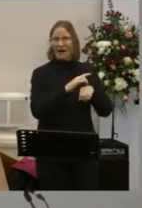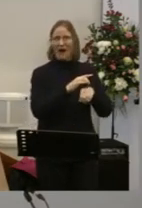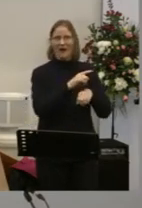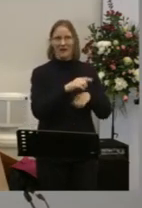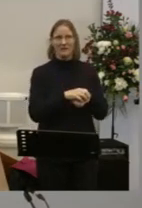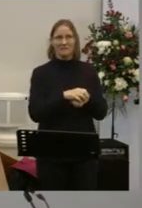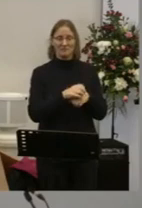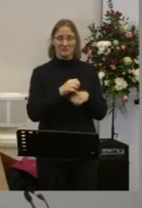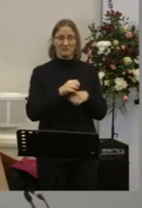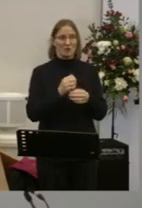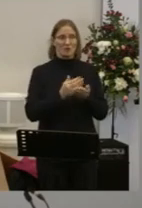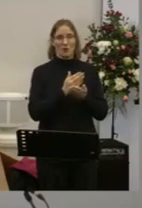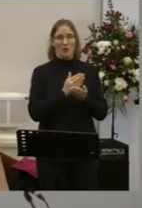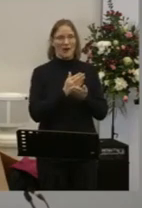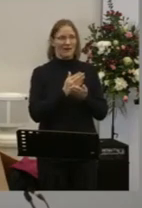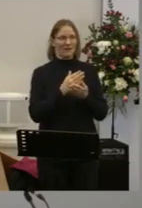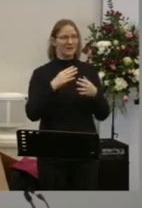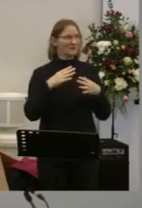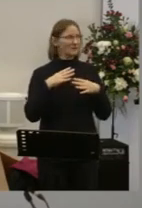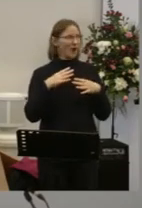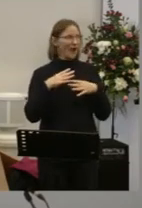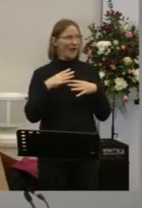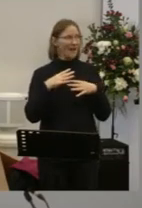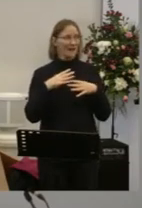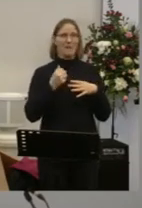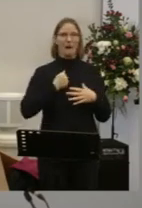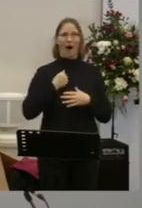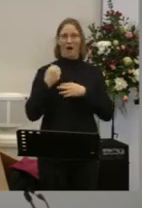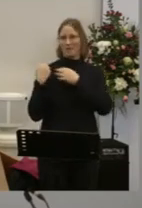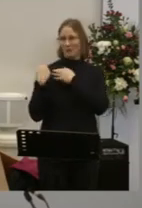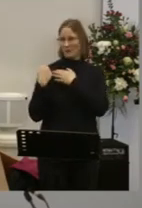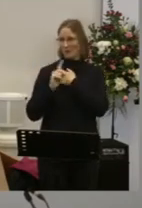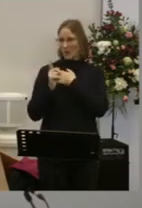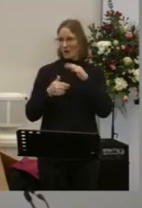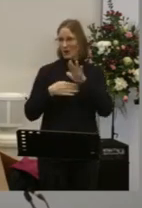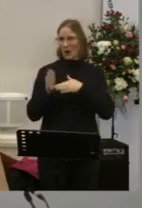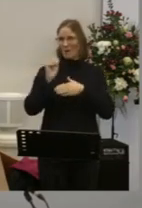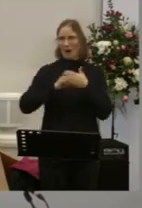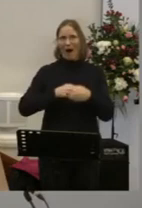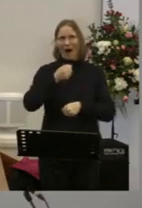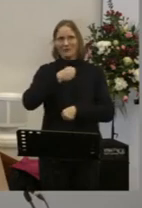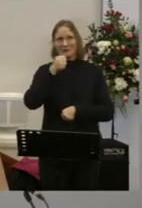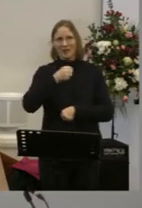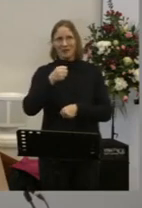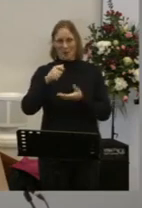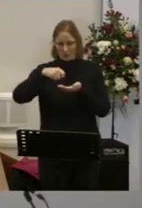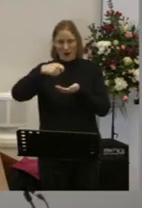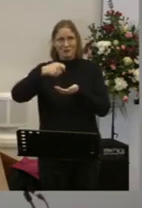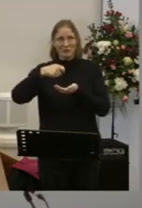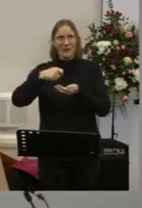job during the interval Which is to go and get the ice creams Go and get the interval ice creams